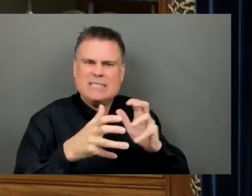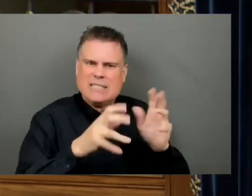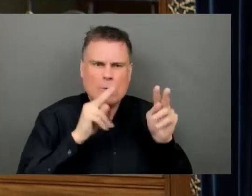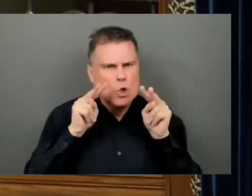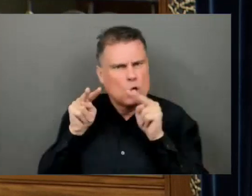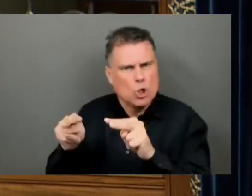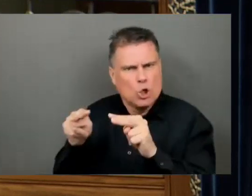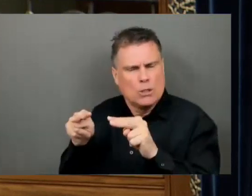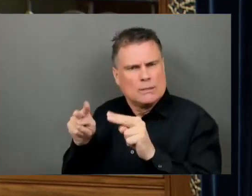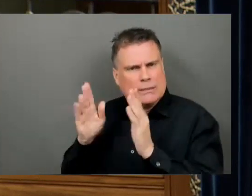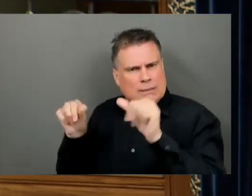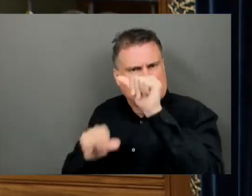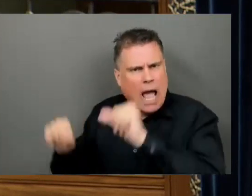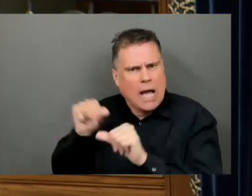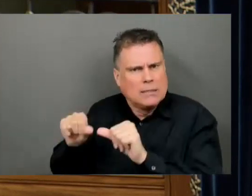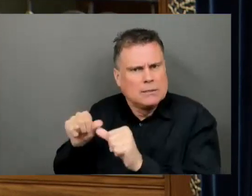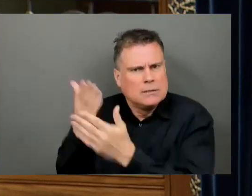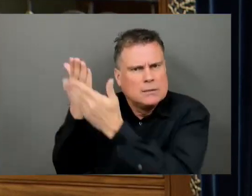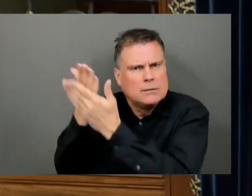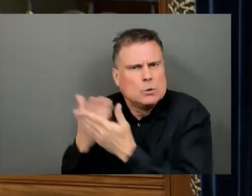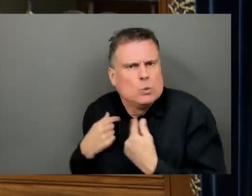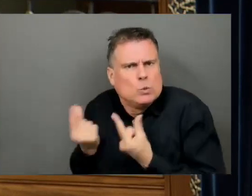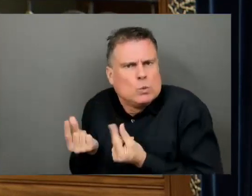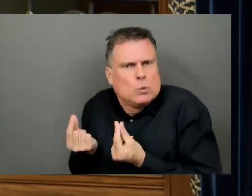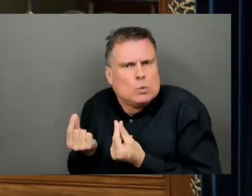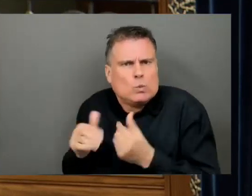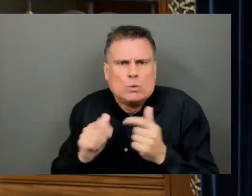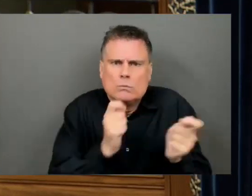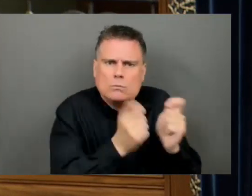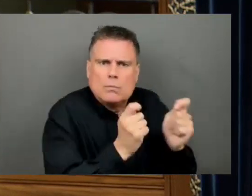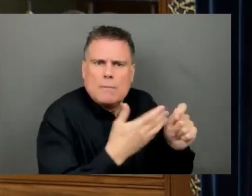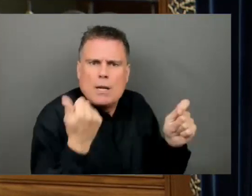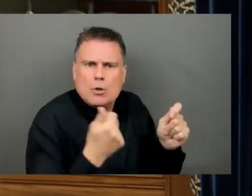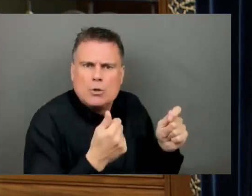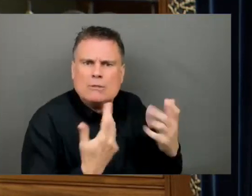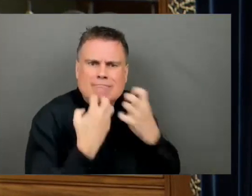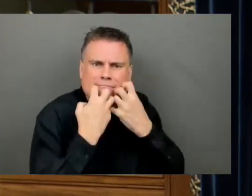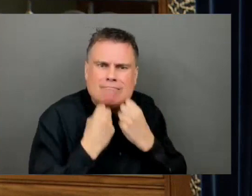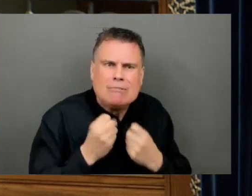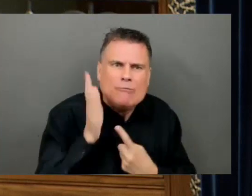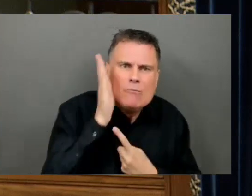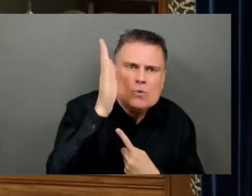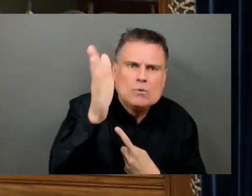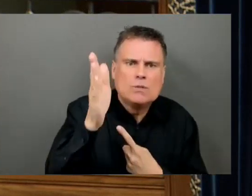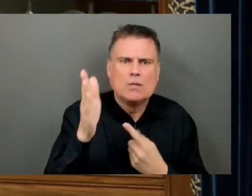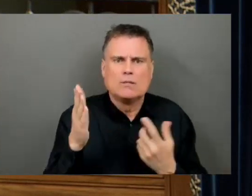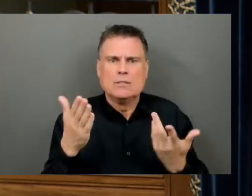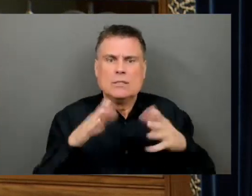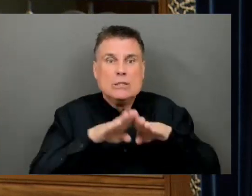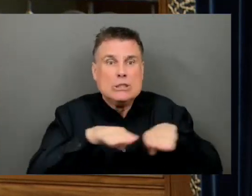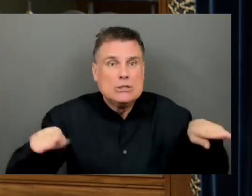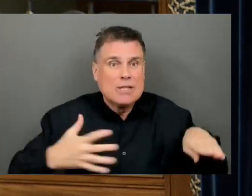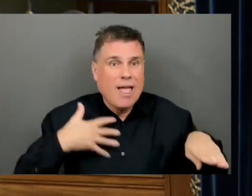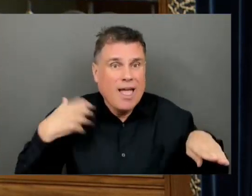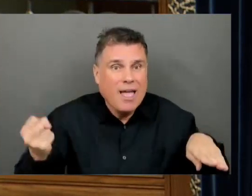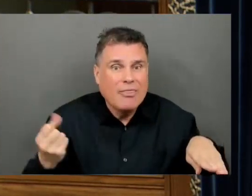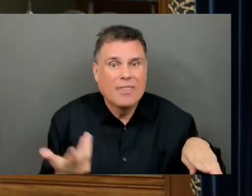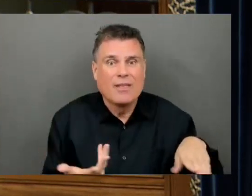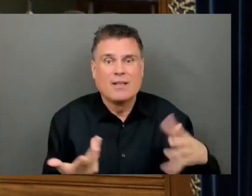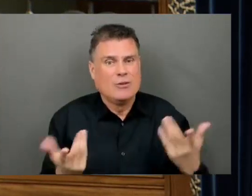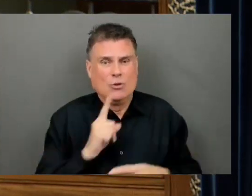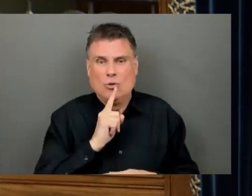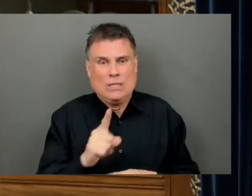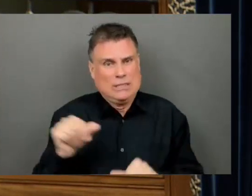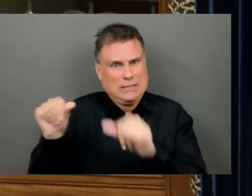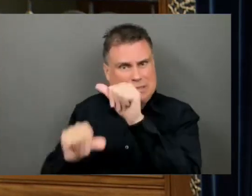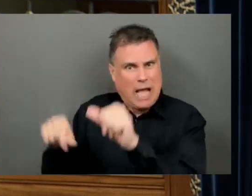META's algorithm on the health of our children, science has a great deal to offer us as policymakers. It cannot offer solutions, but it does offer help.